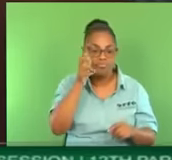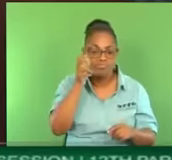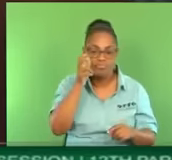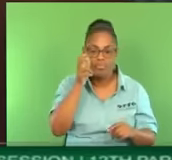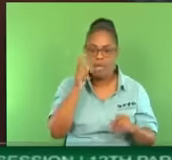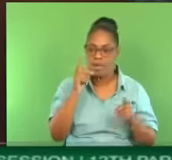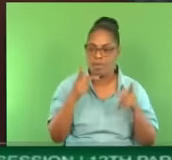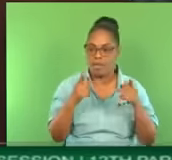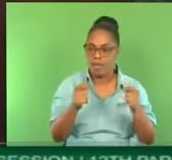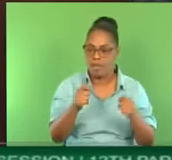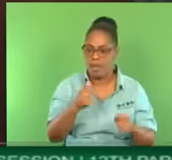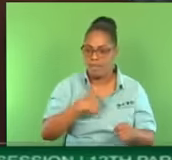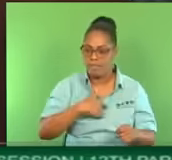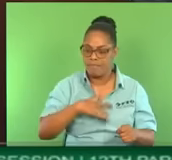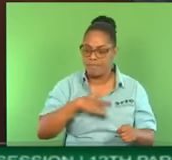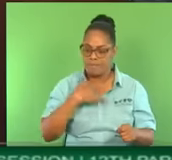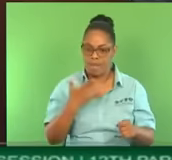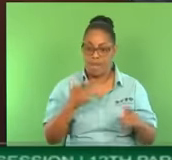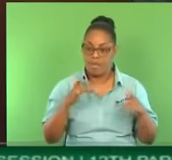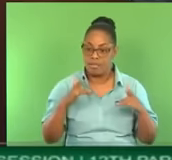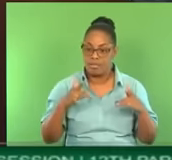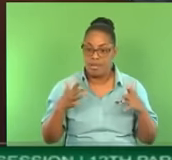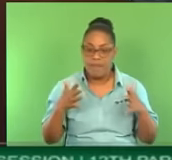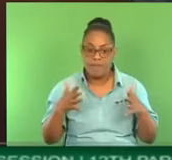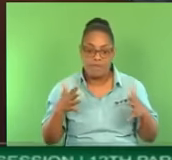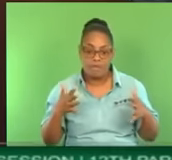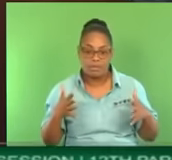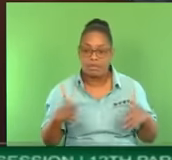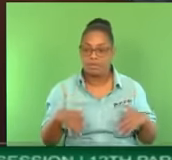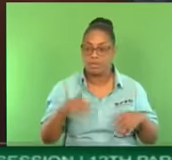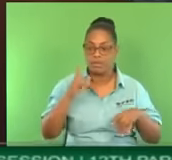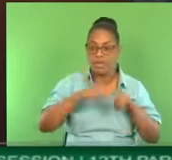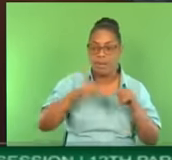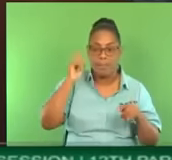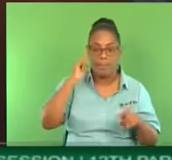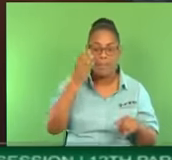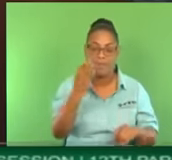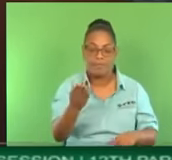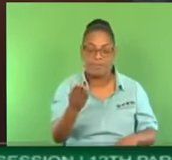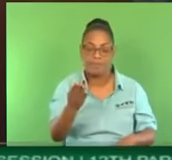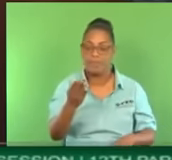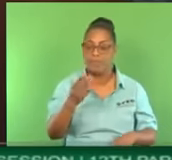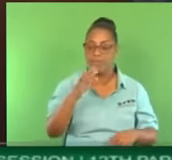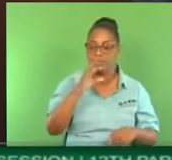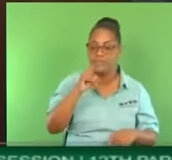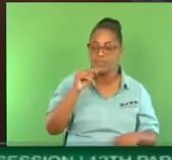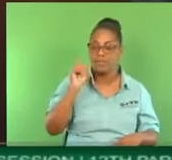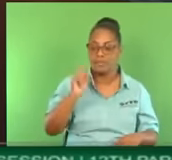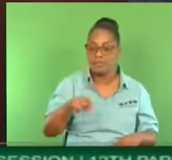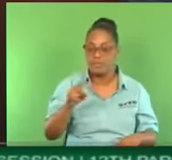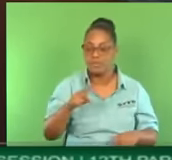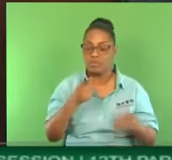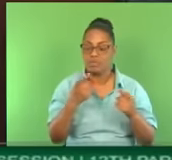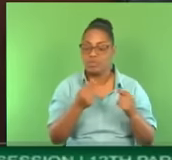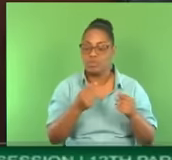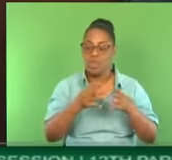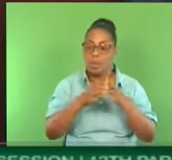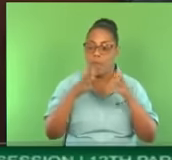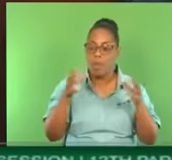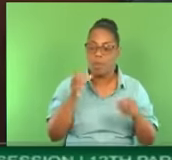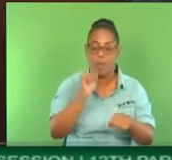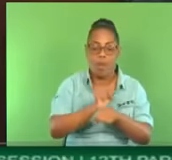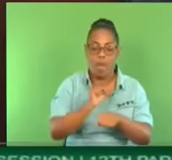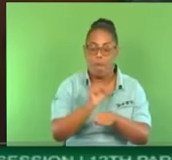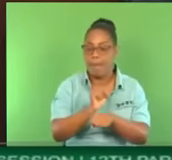I was nervous. I was anxious. I couldn't believe it's so much work we have to go and do again. And a lot of that work